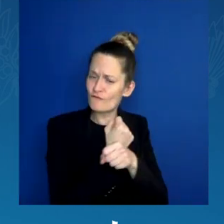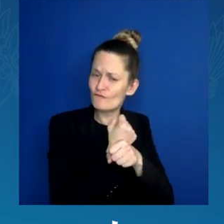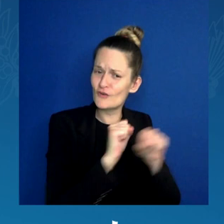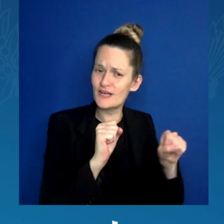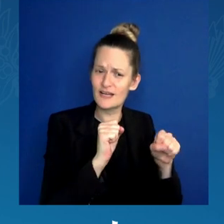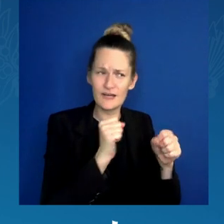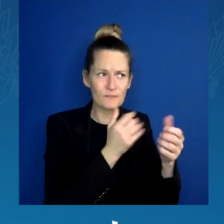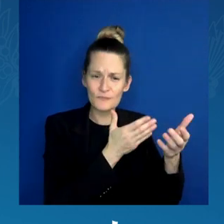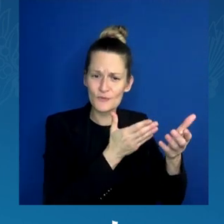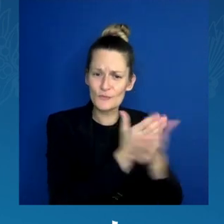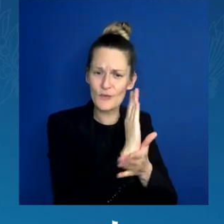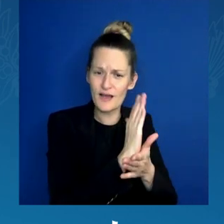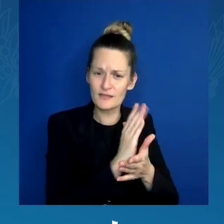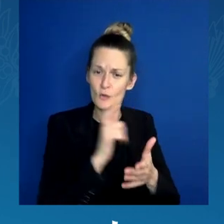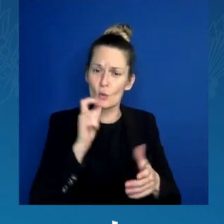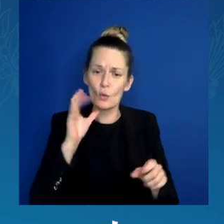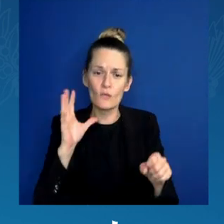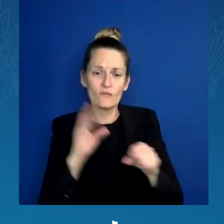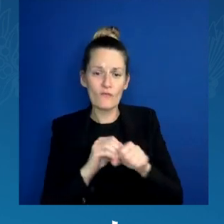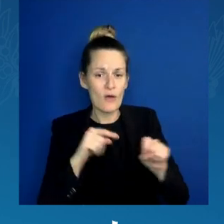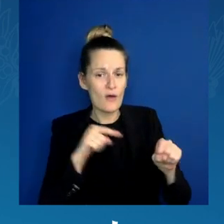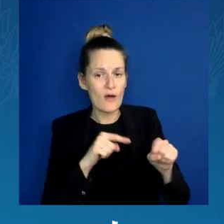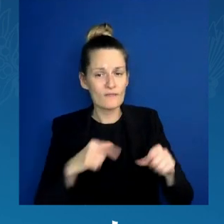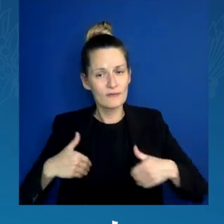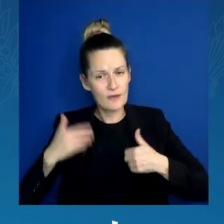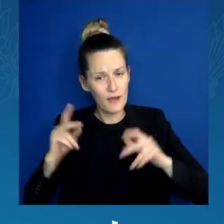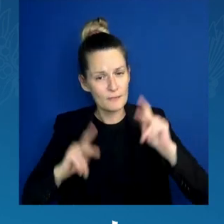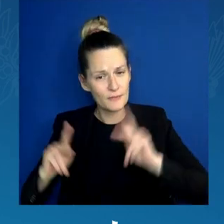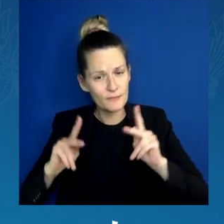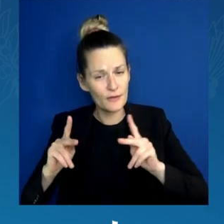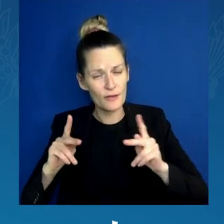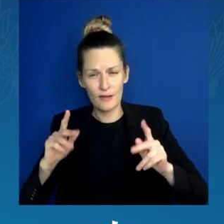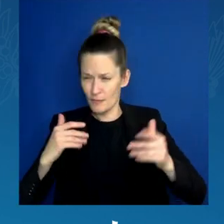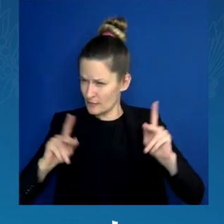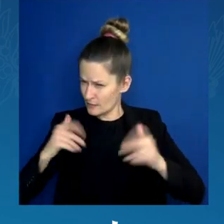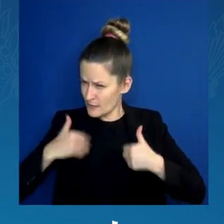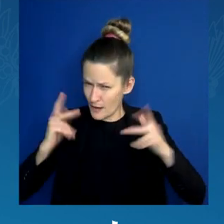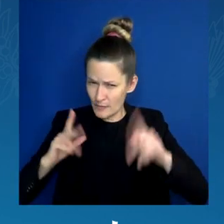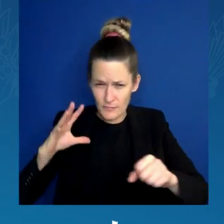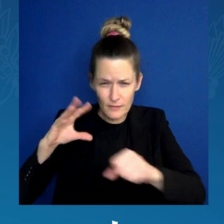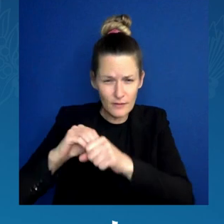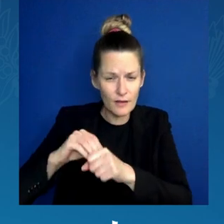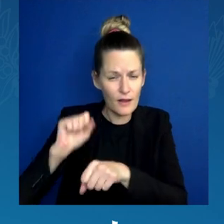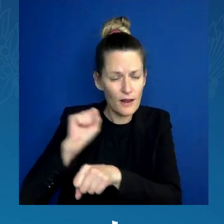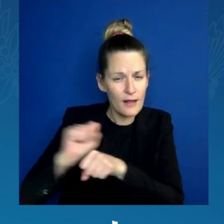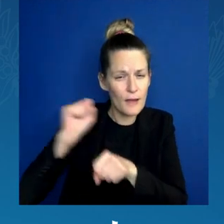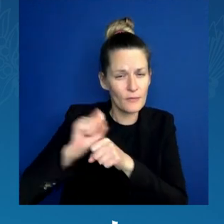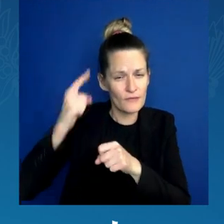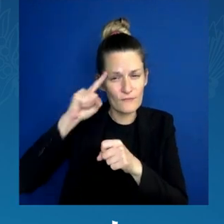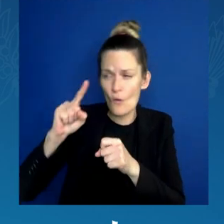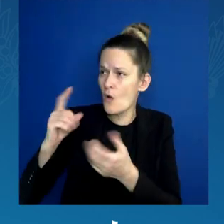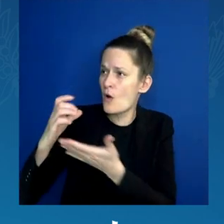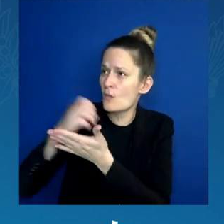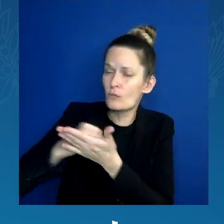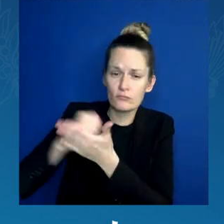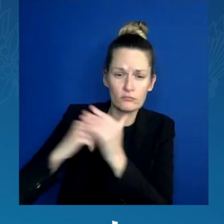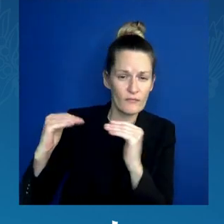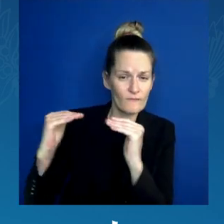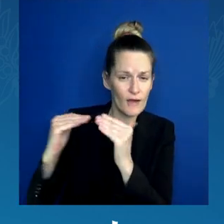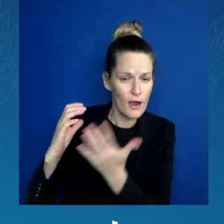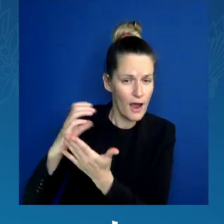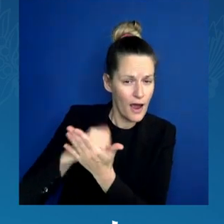to fight for fair wages and hours, including at the Battle of the Overpass in Dearborn.